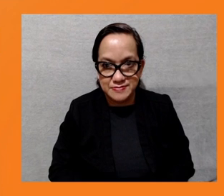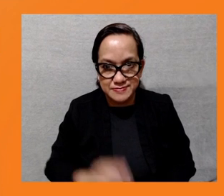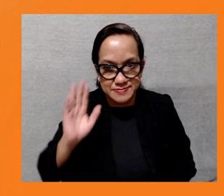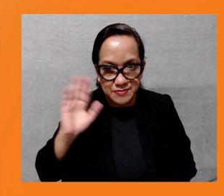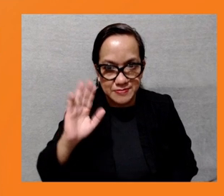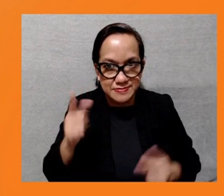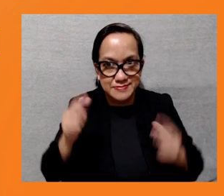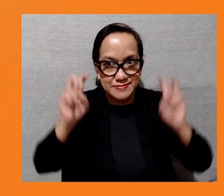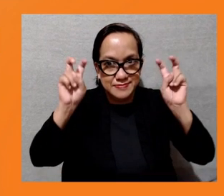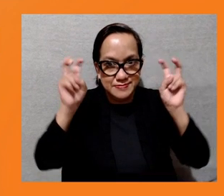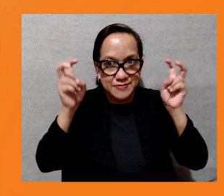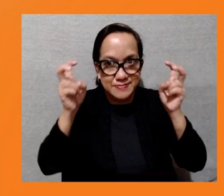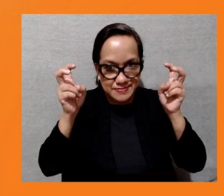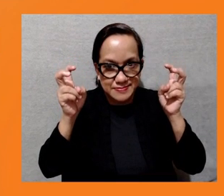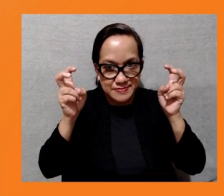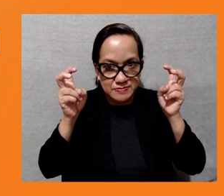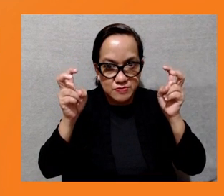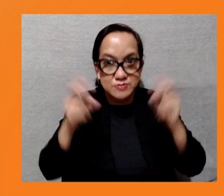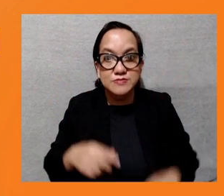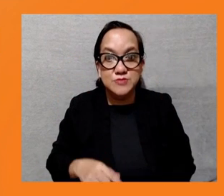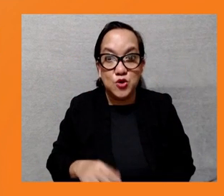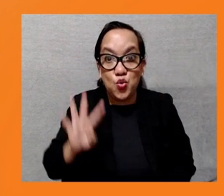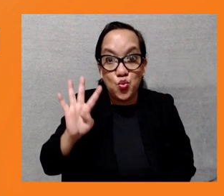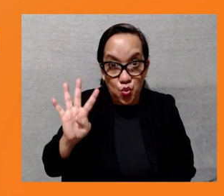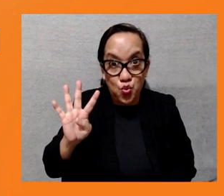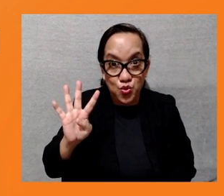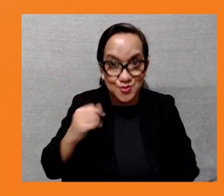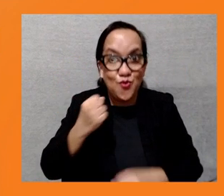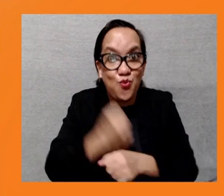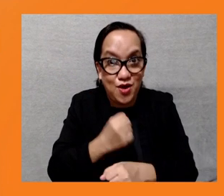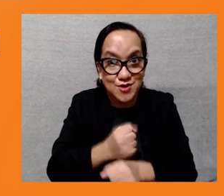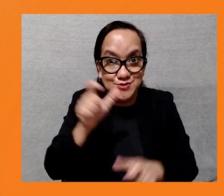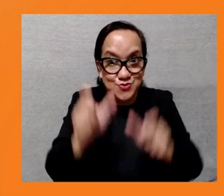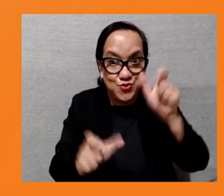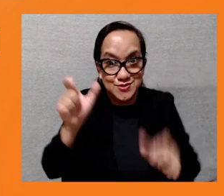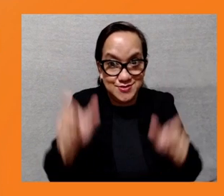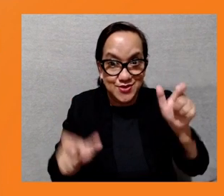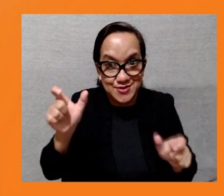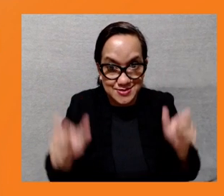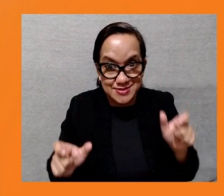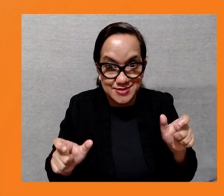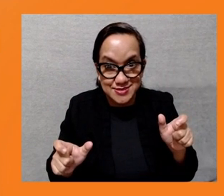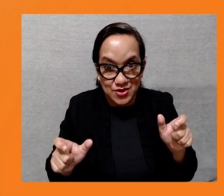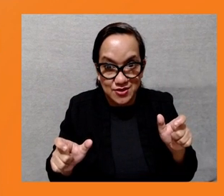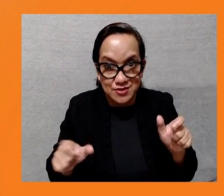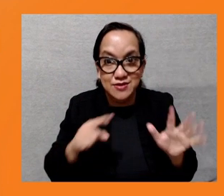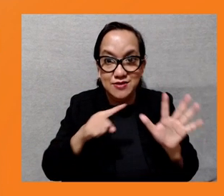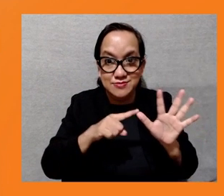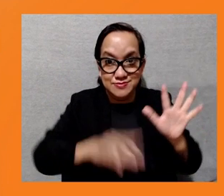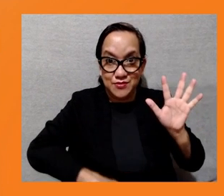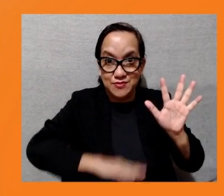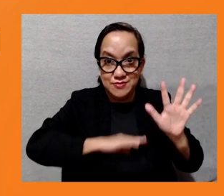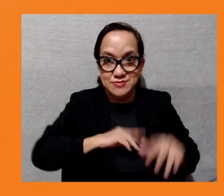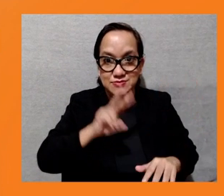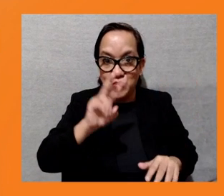laborers, Liya Katali, is 20, Sabir Alam, 19, Muhammad Alamgir, 35, and Jahangi Alam,